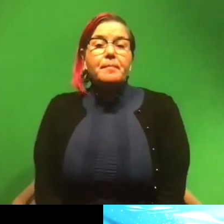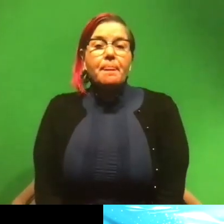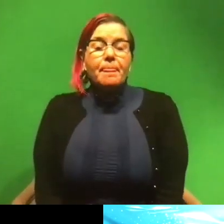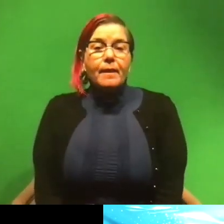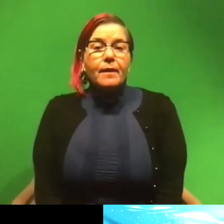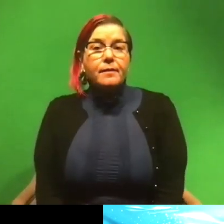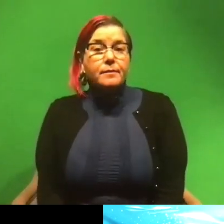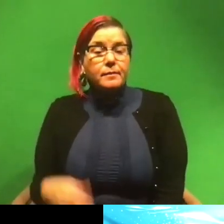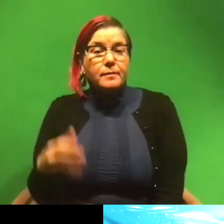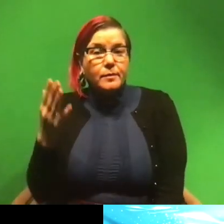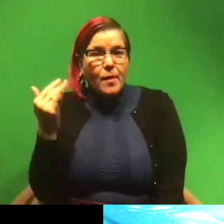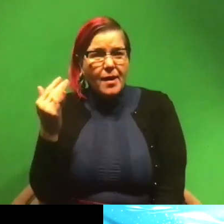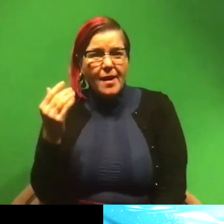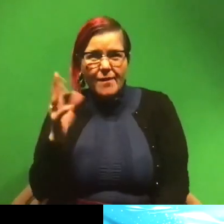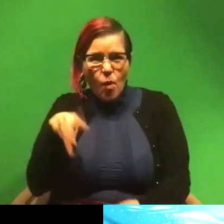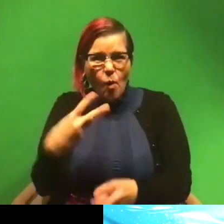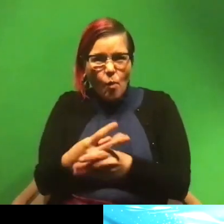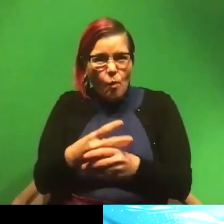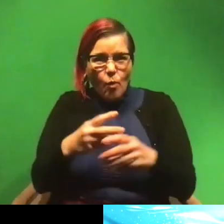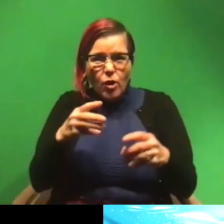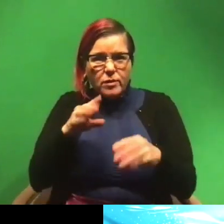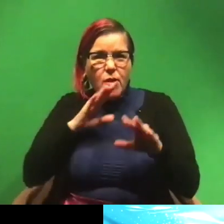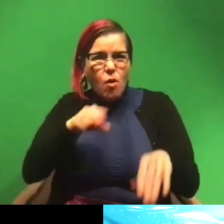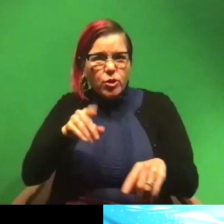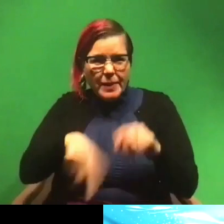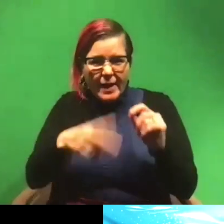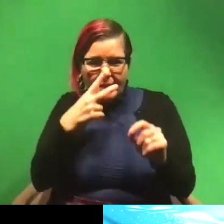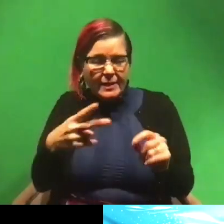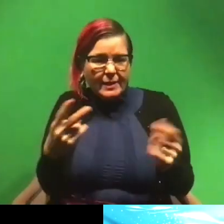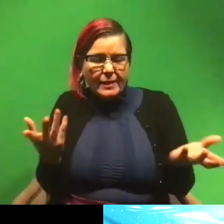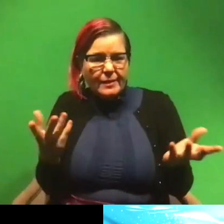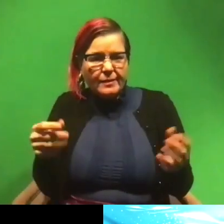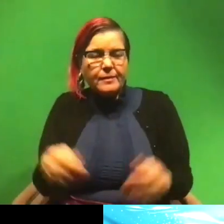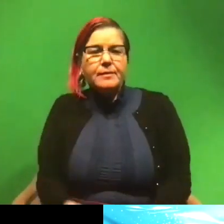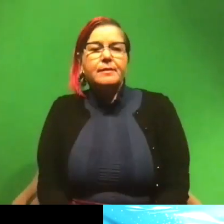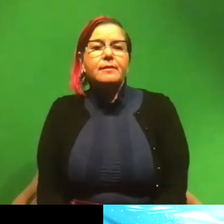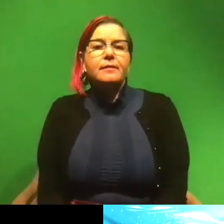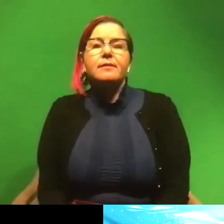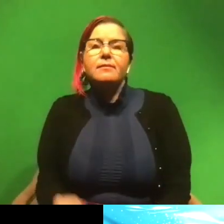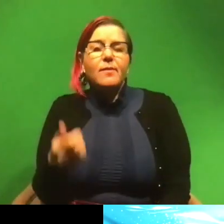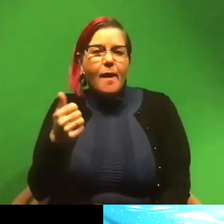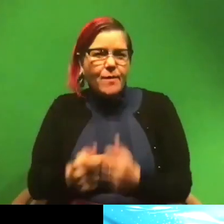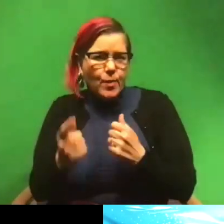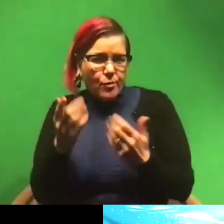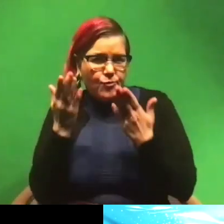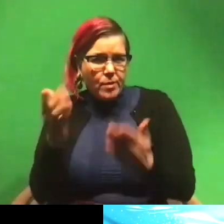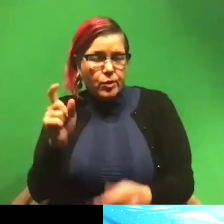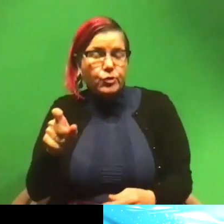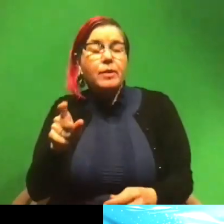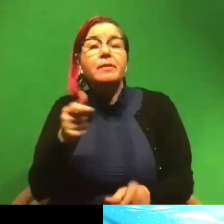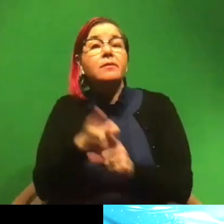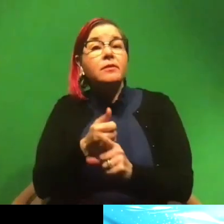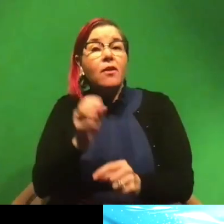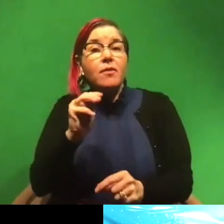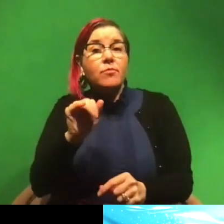Because I mean, there's a whole world down there that you don't see. So anyone should do it. But if you're a marine biologist,